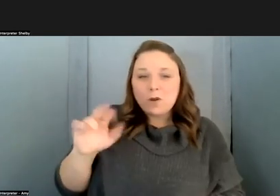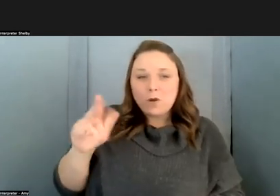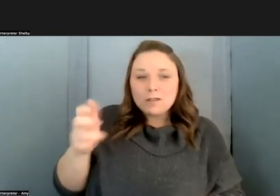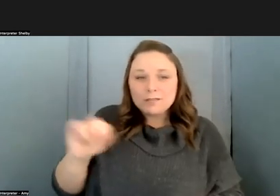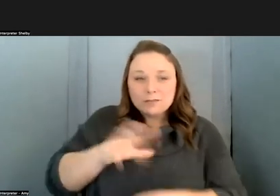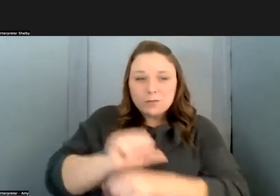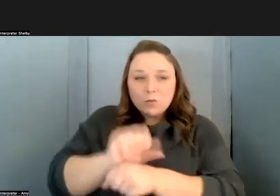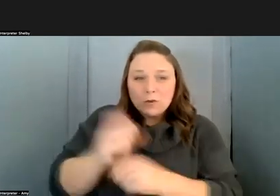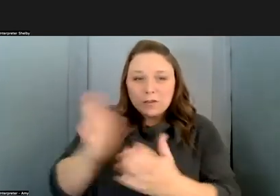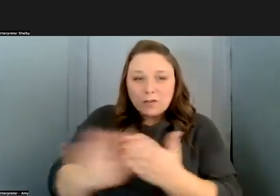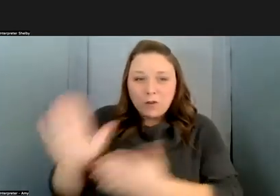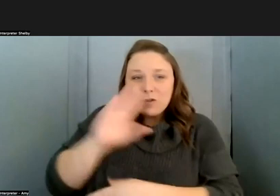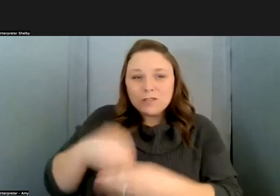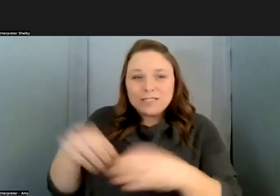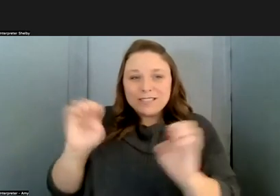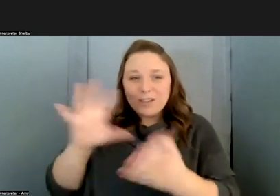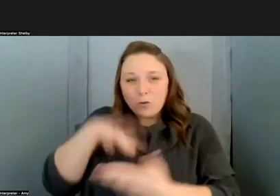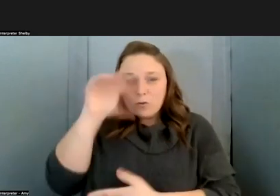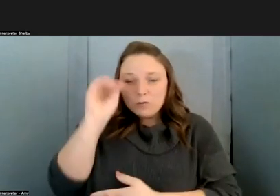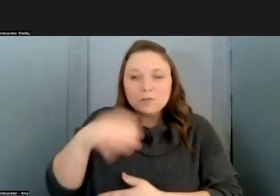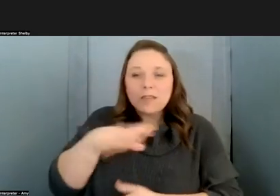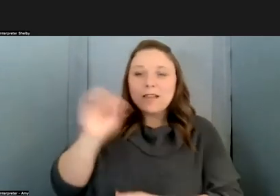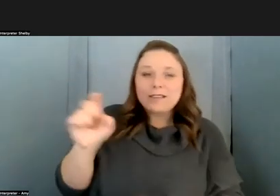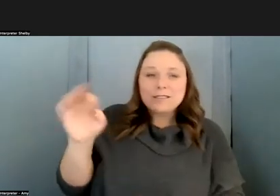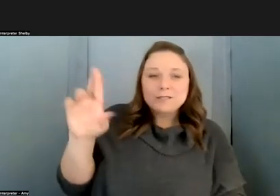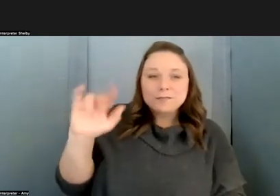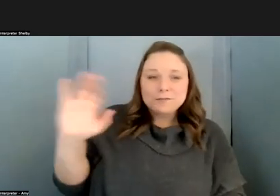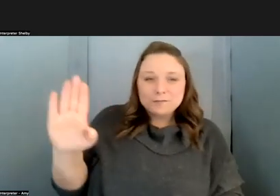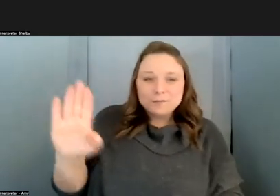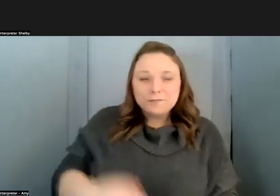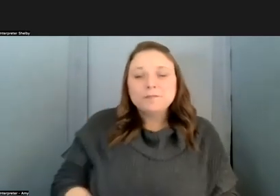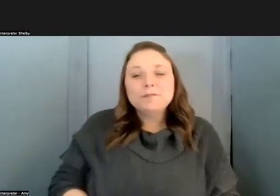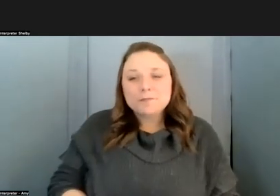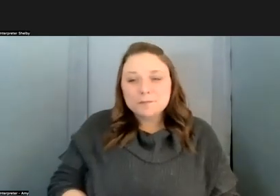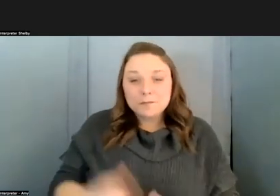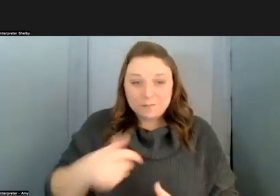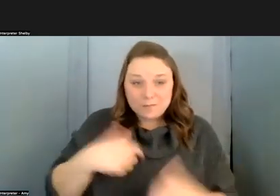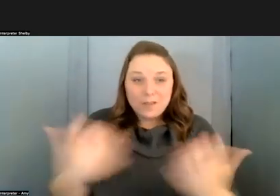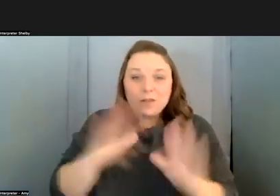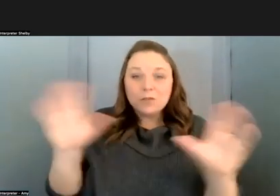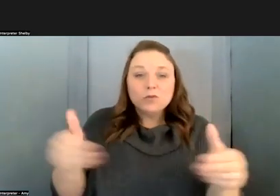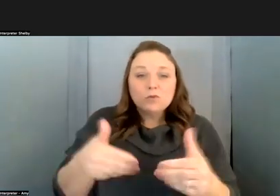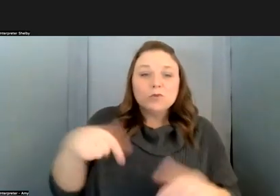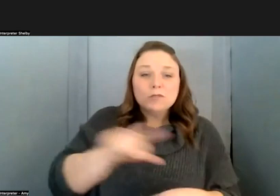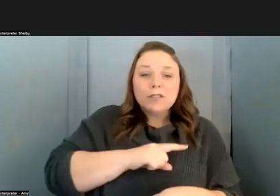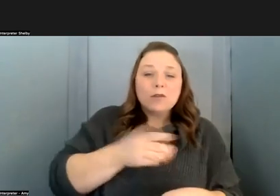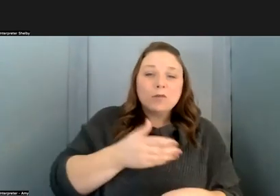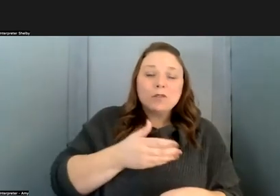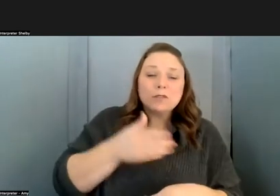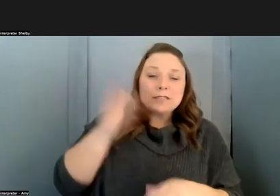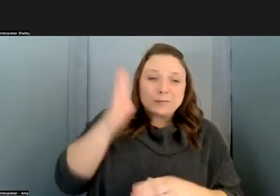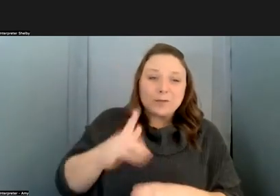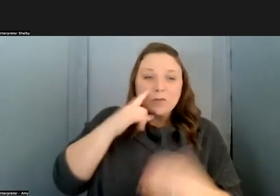work in e-learning and at the xr lab and i'm here to introduce our guest speaker for today's ai symposium